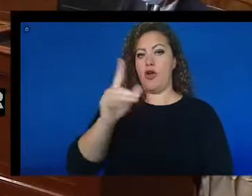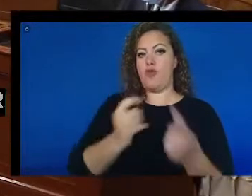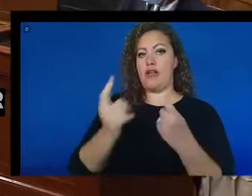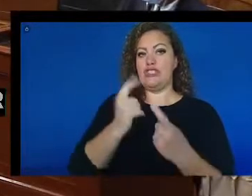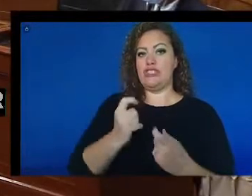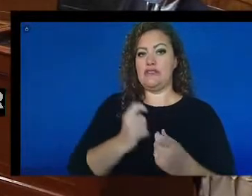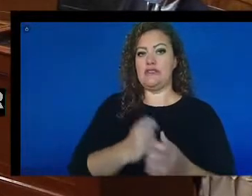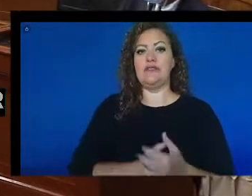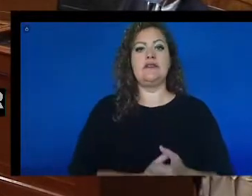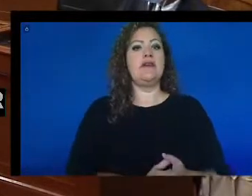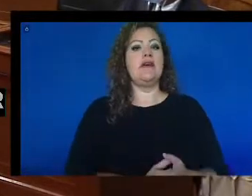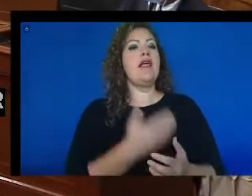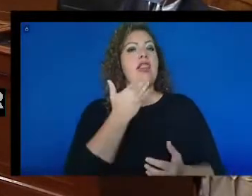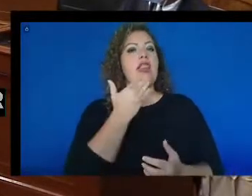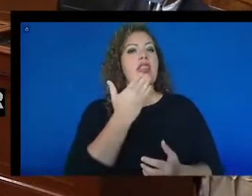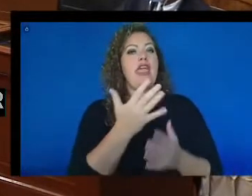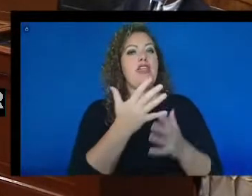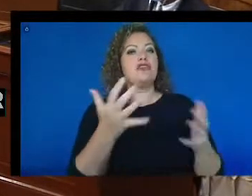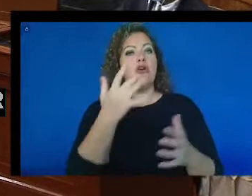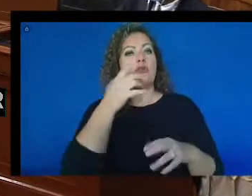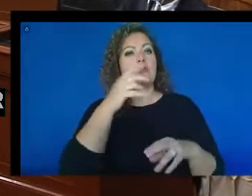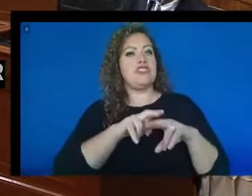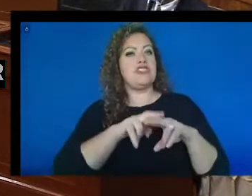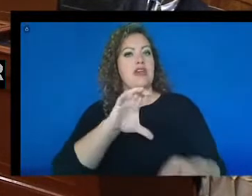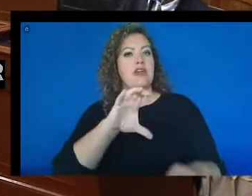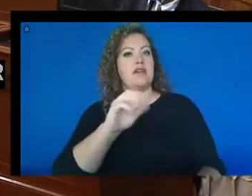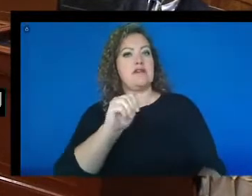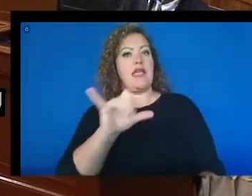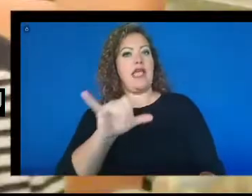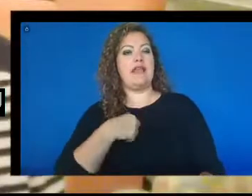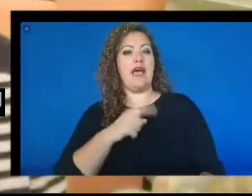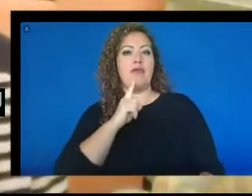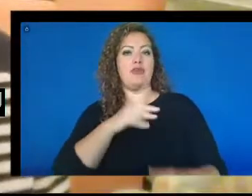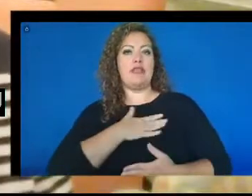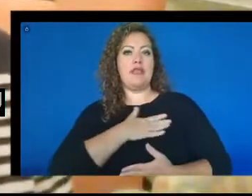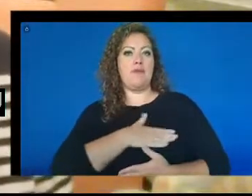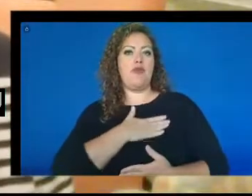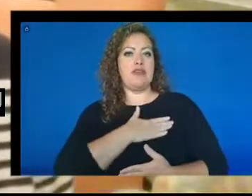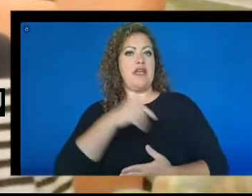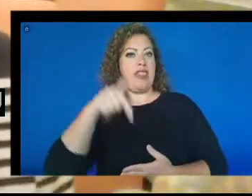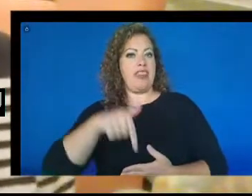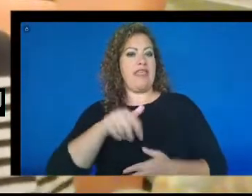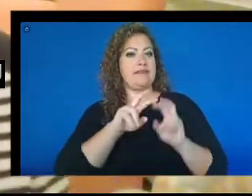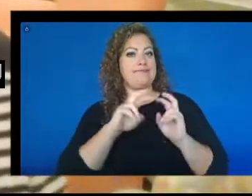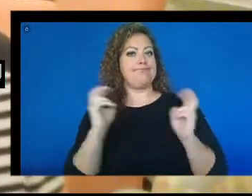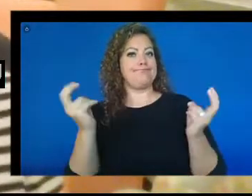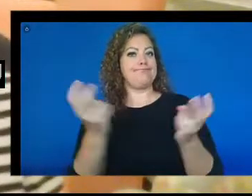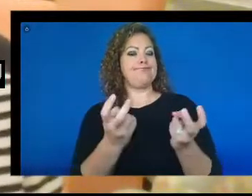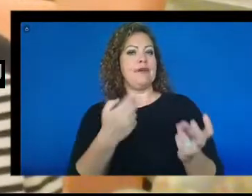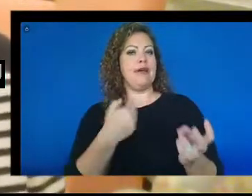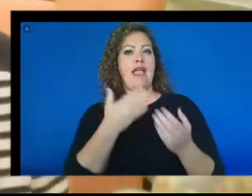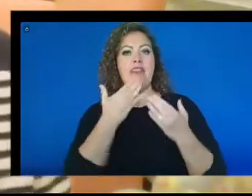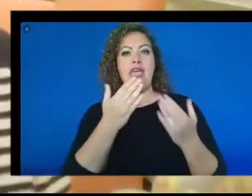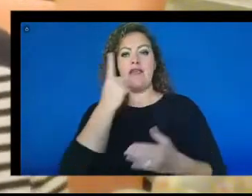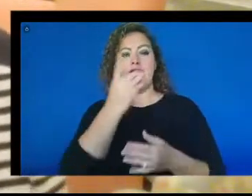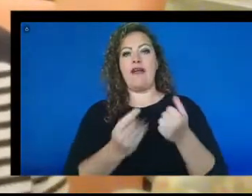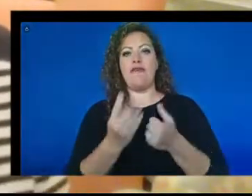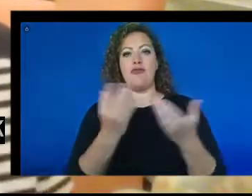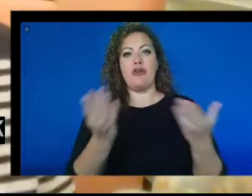Well, thank you so much, Chair Casey. I really appreciate you bringing forward this hearing, and thank you to everyone for being here